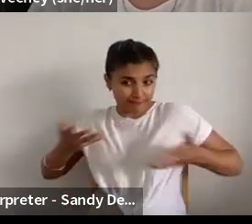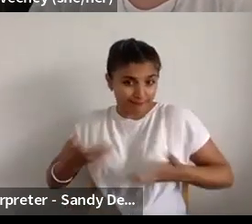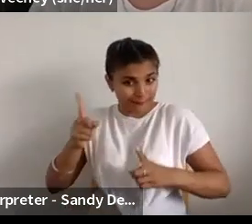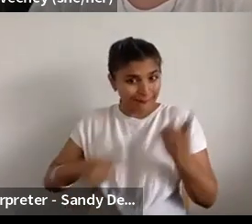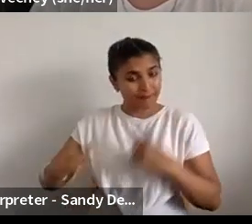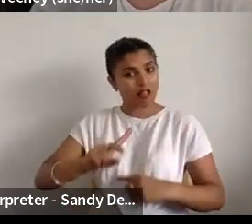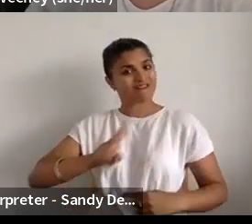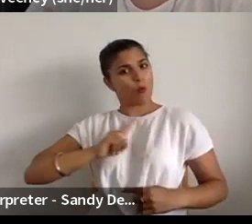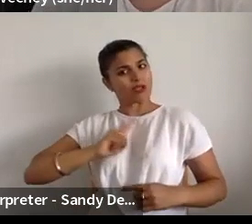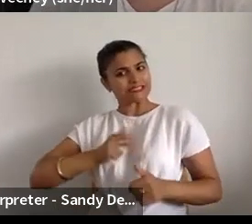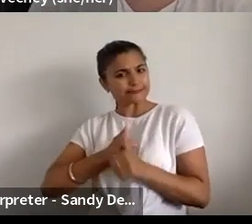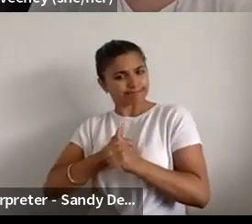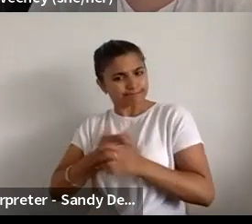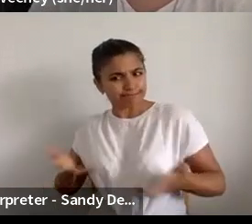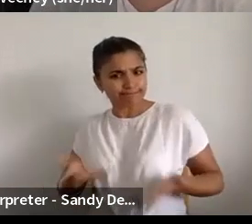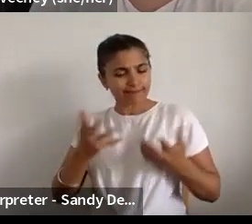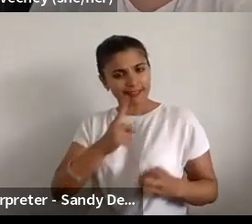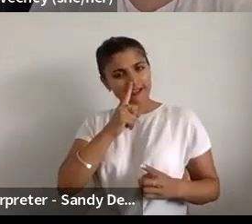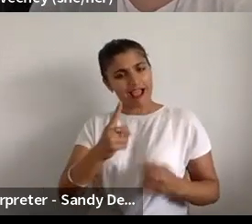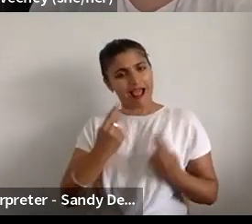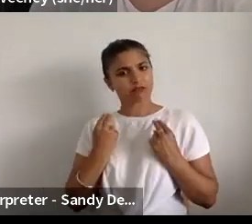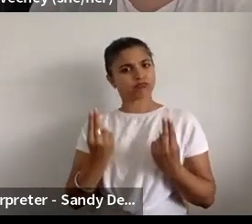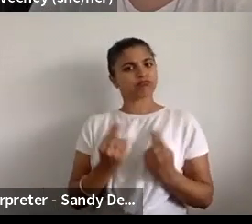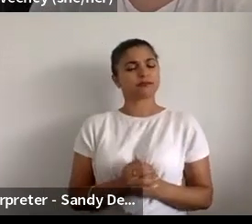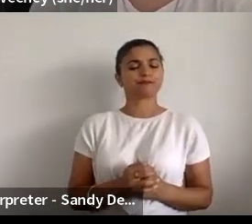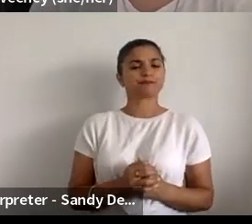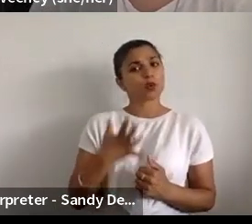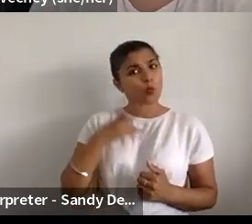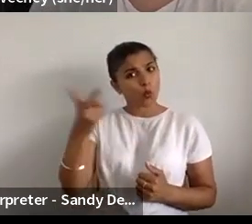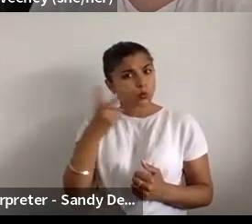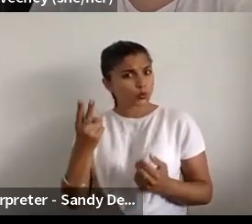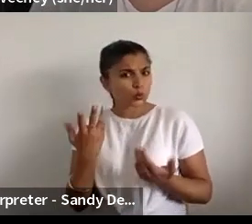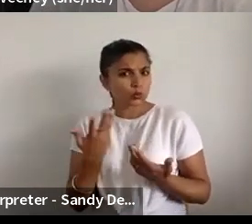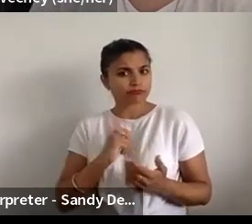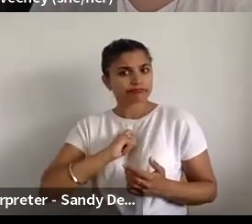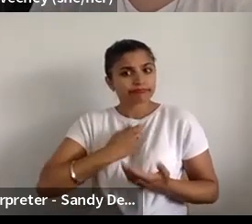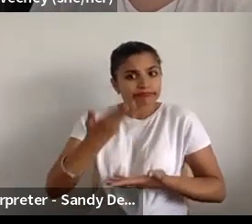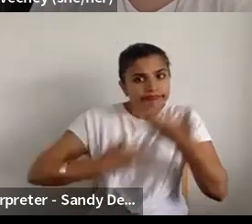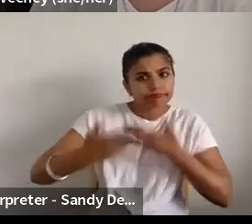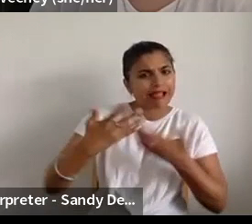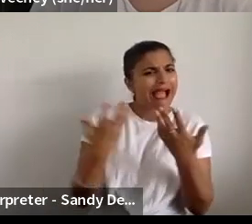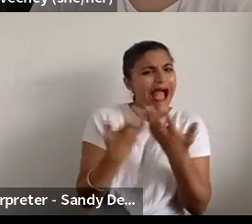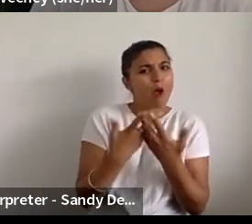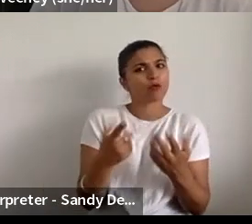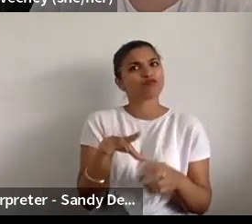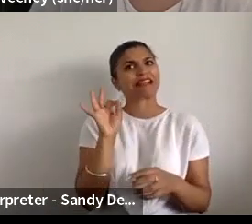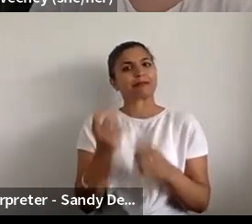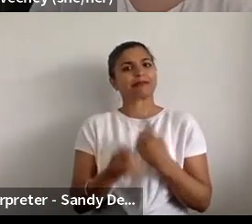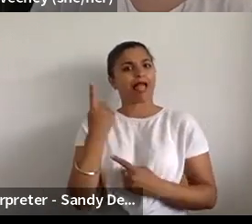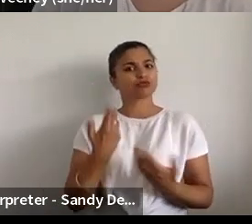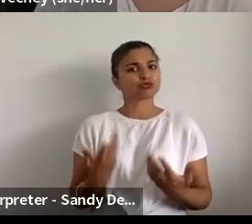So can I ask you to unmute and tell us a little bit about how you used randomness. Thank you.